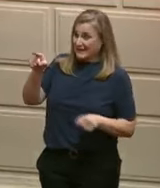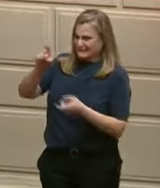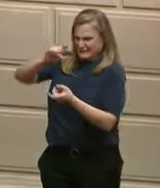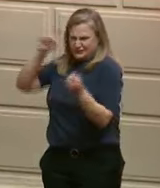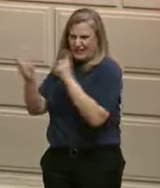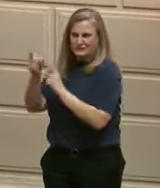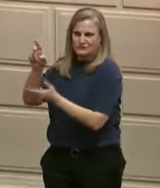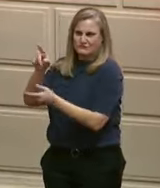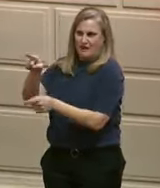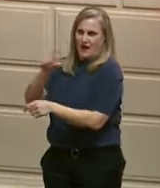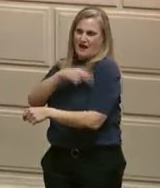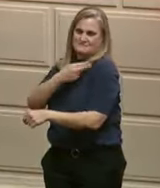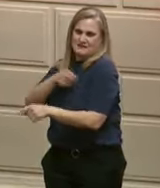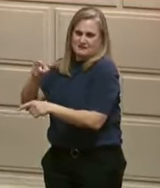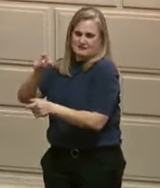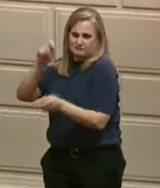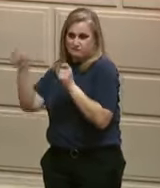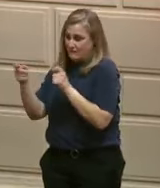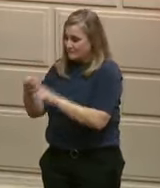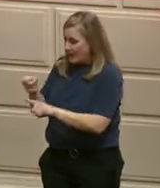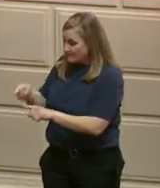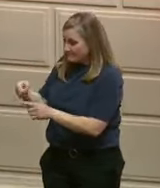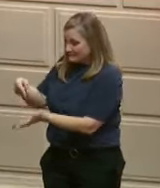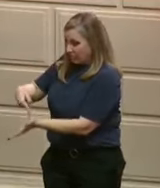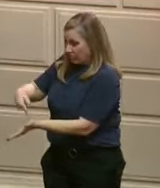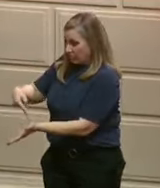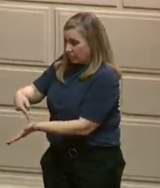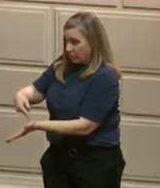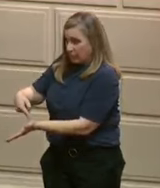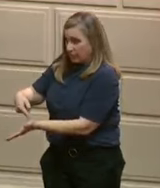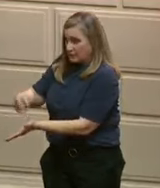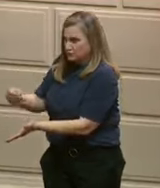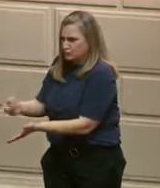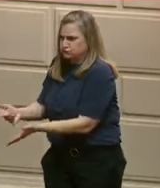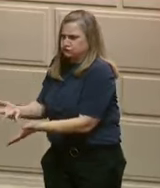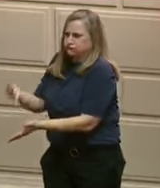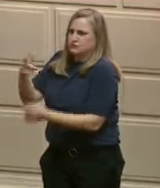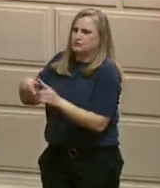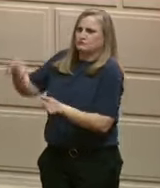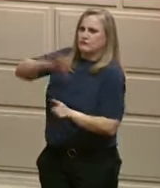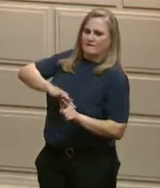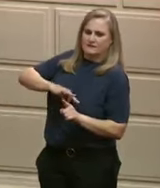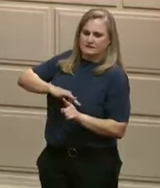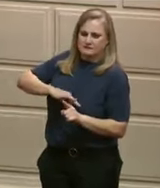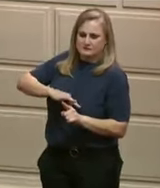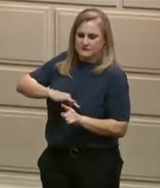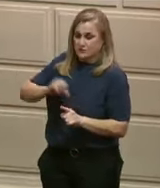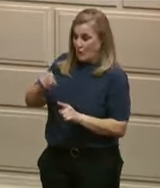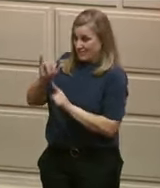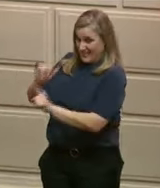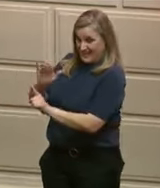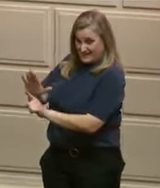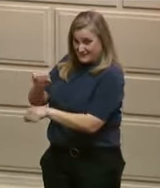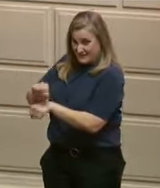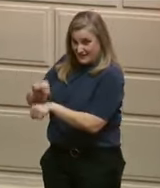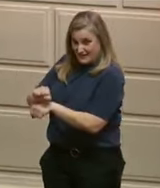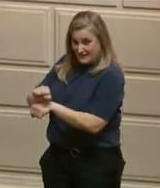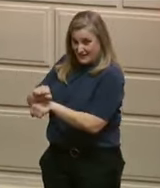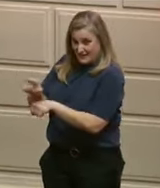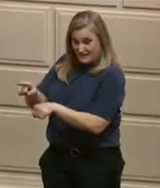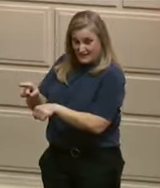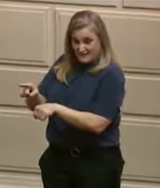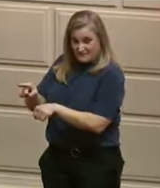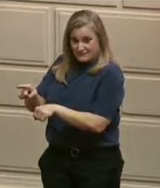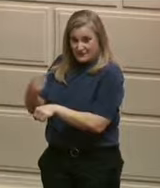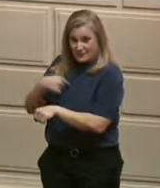bringing the hospital out of receivership. And when I recruited him to state government, thanks, Rick, for accepting. Where are you, by the way? You're